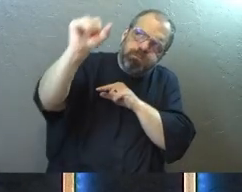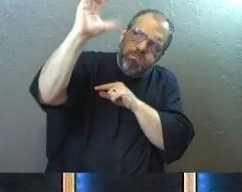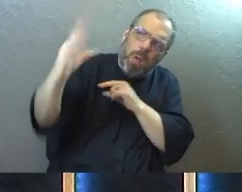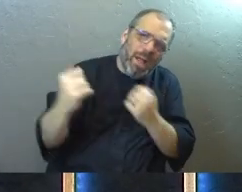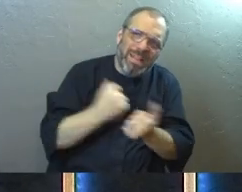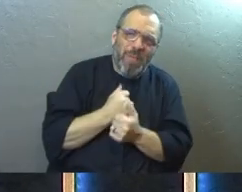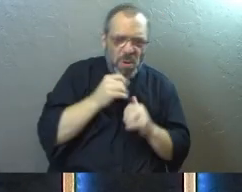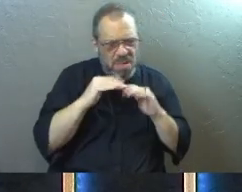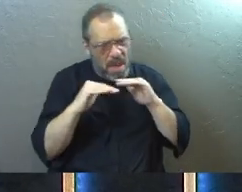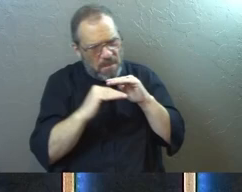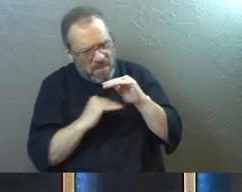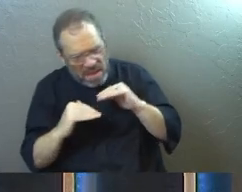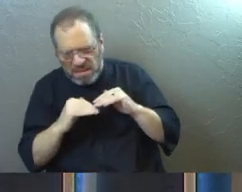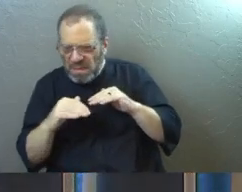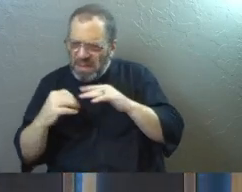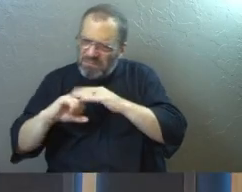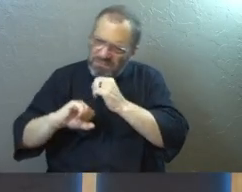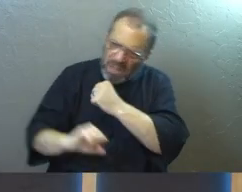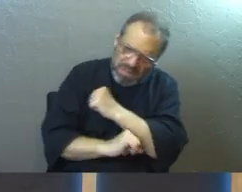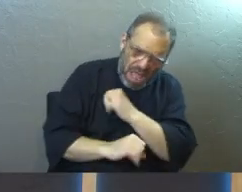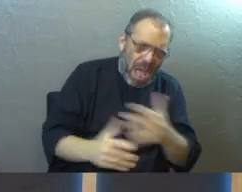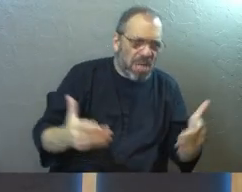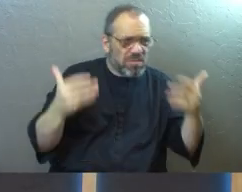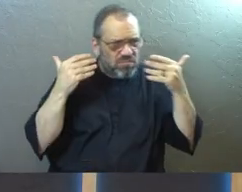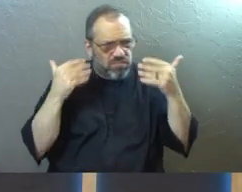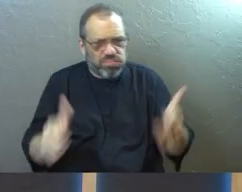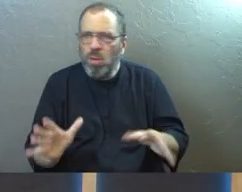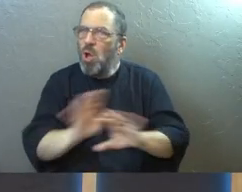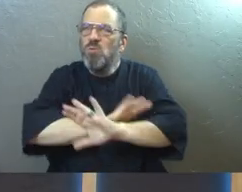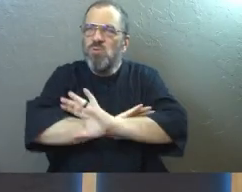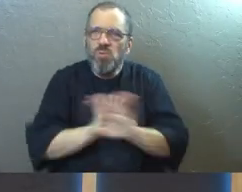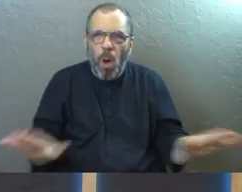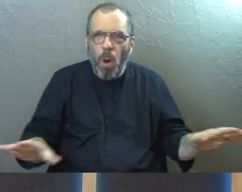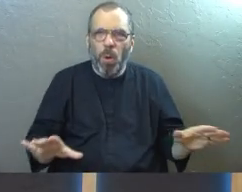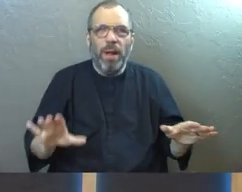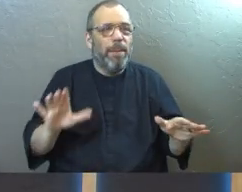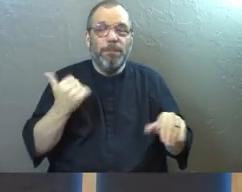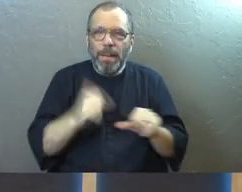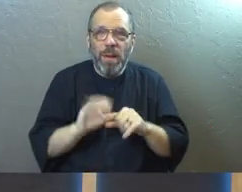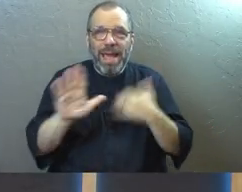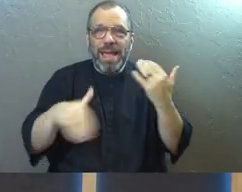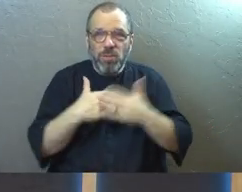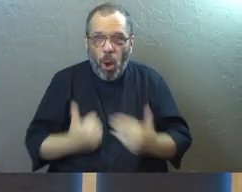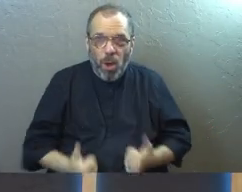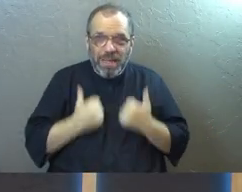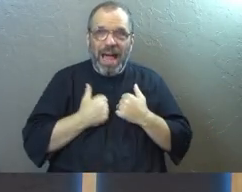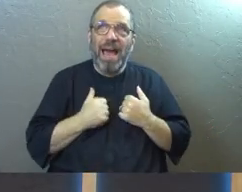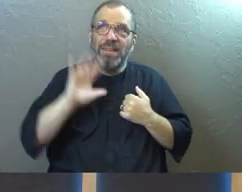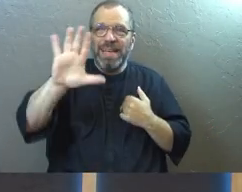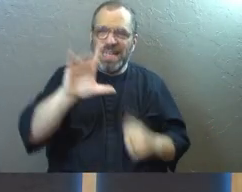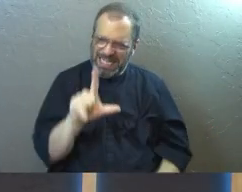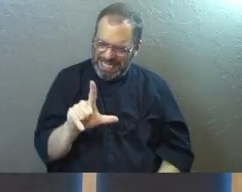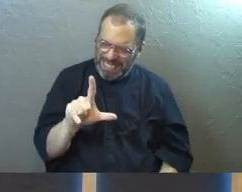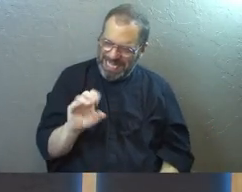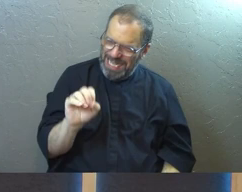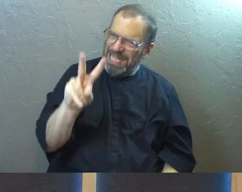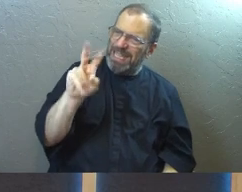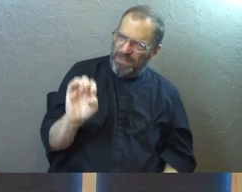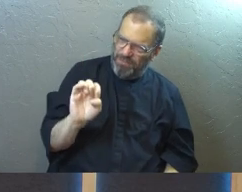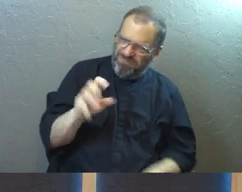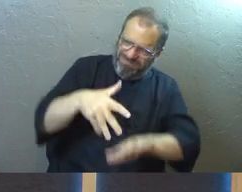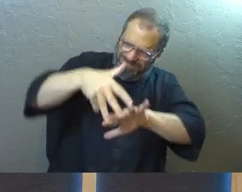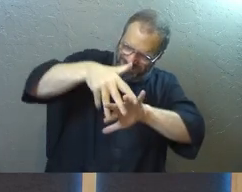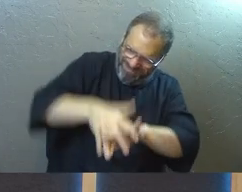It's not the basic. It's not the foundation. And then you go on to something else. It's the whole thing. God's love. Be rooted in